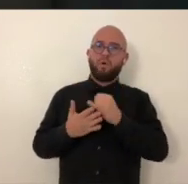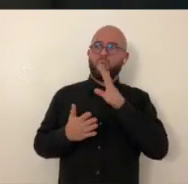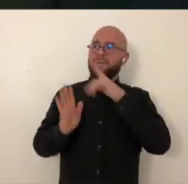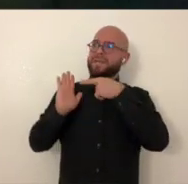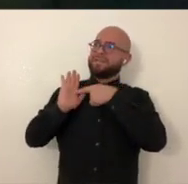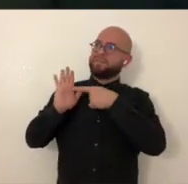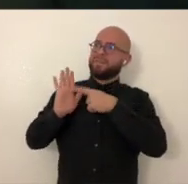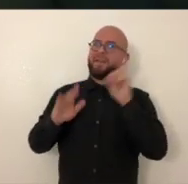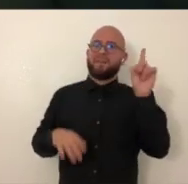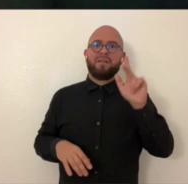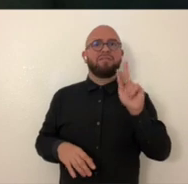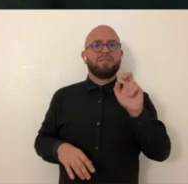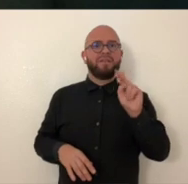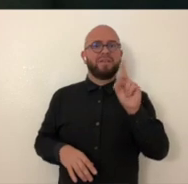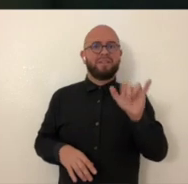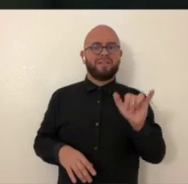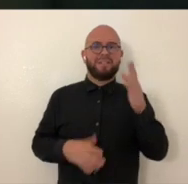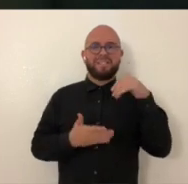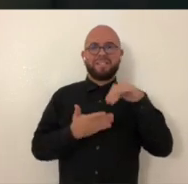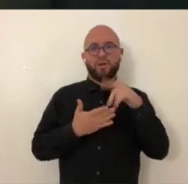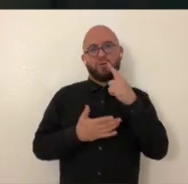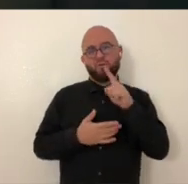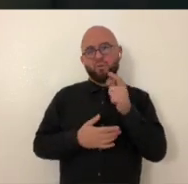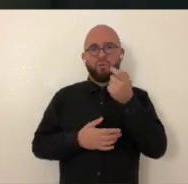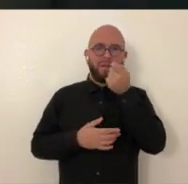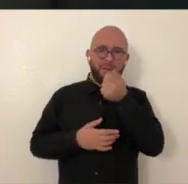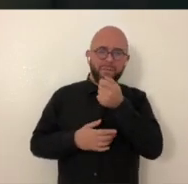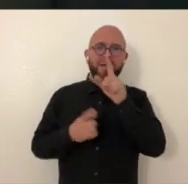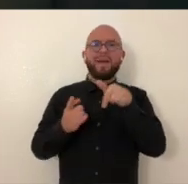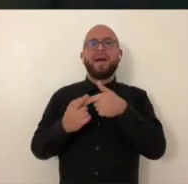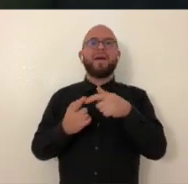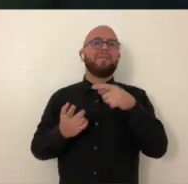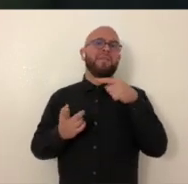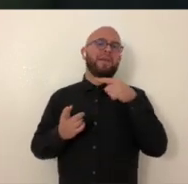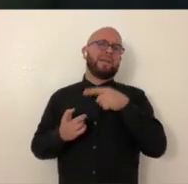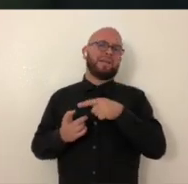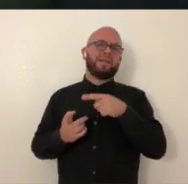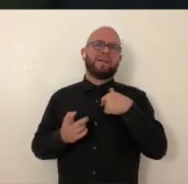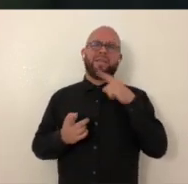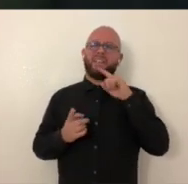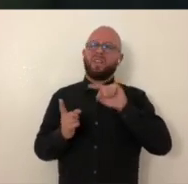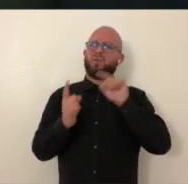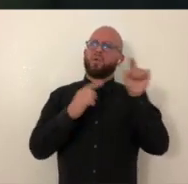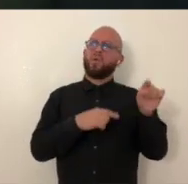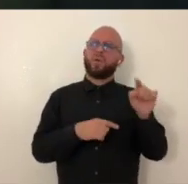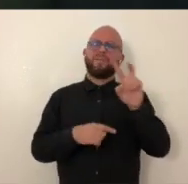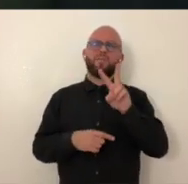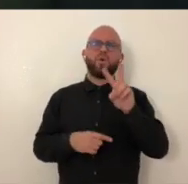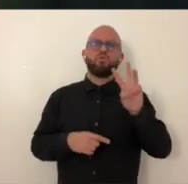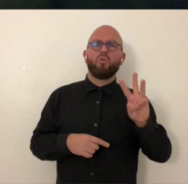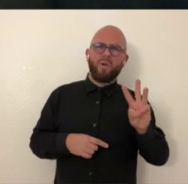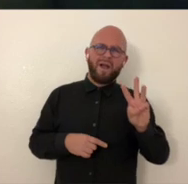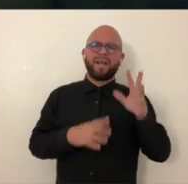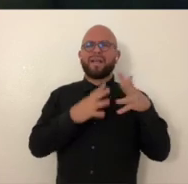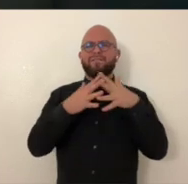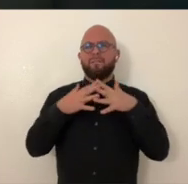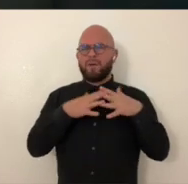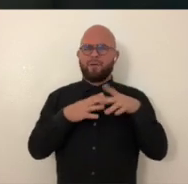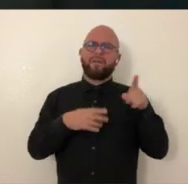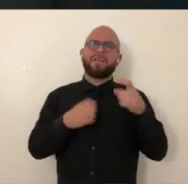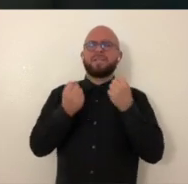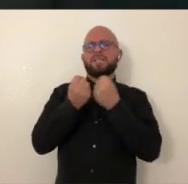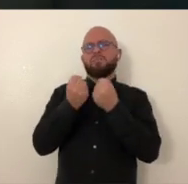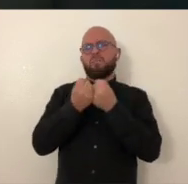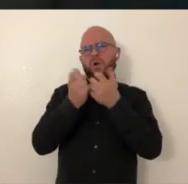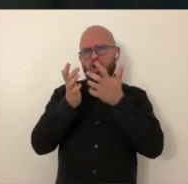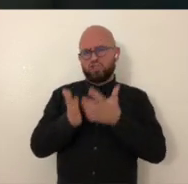opportunity. You get your art on display at the Kennedy Center for a while. And then it goes, I think, to Volkswagen of